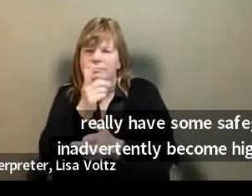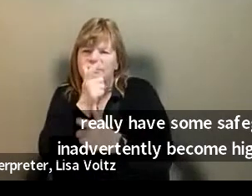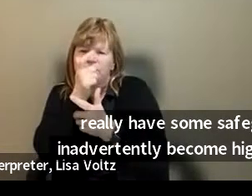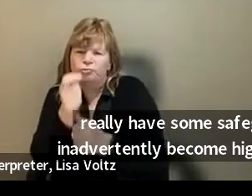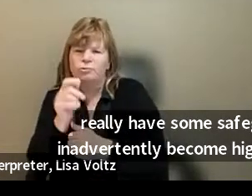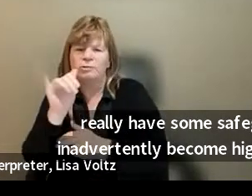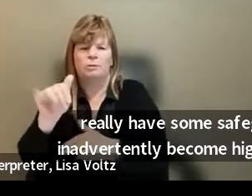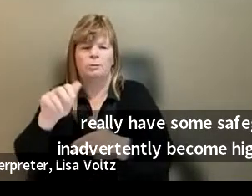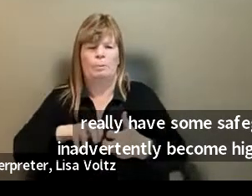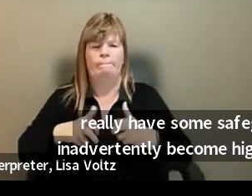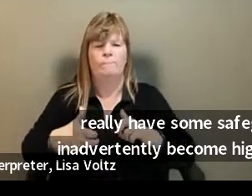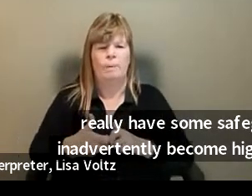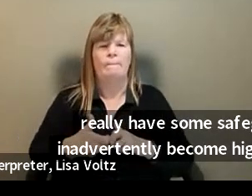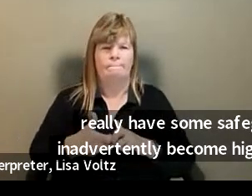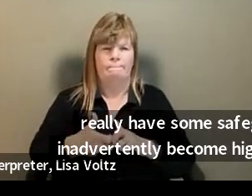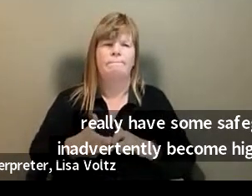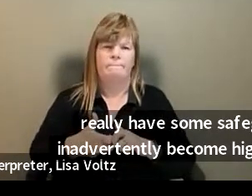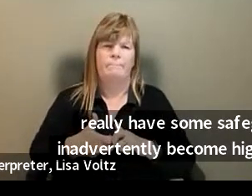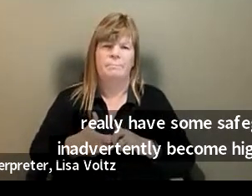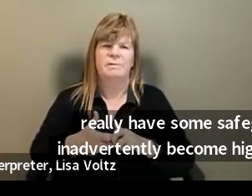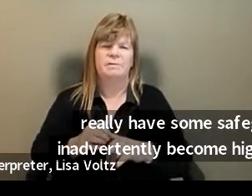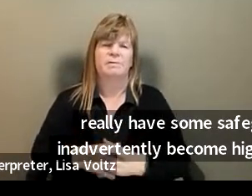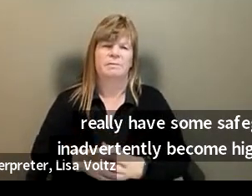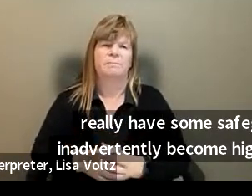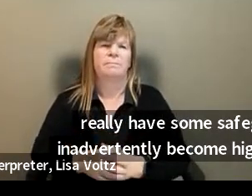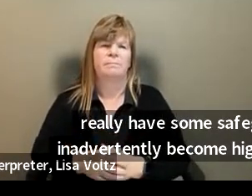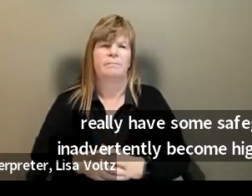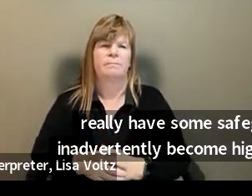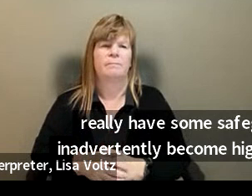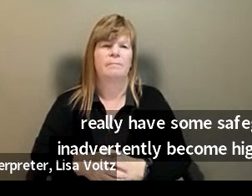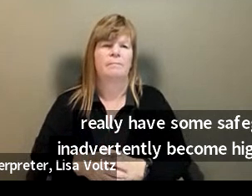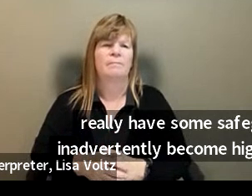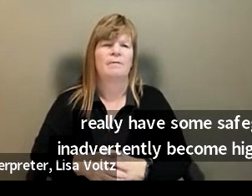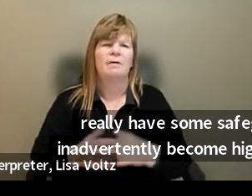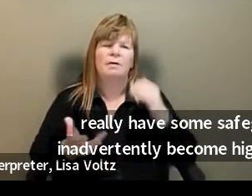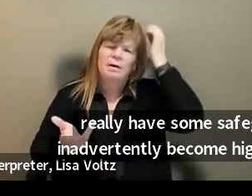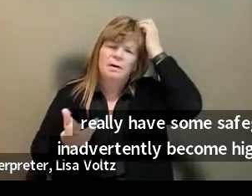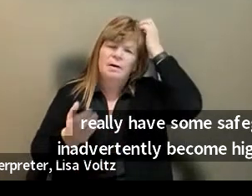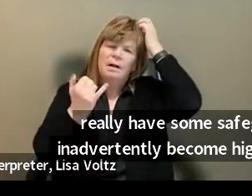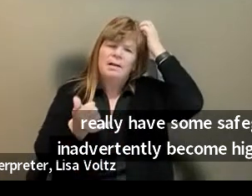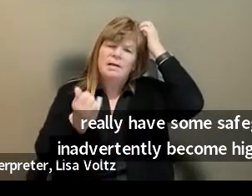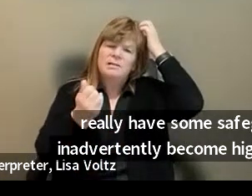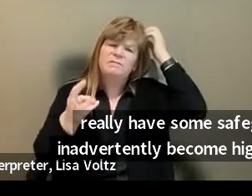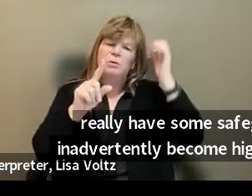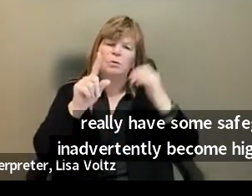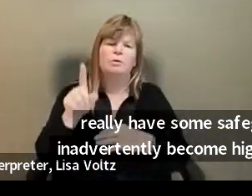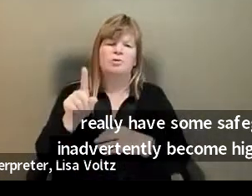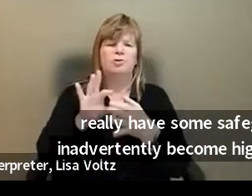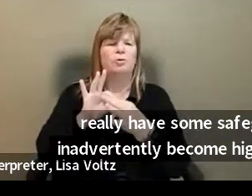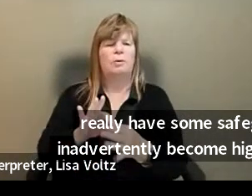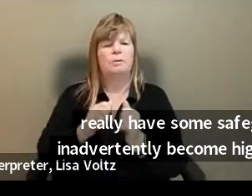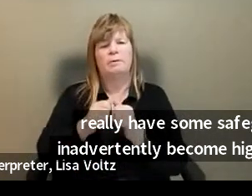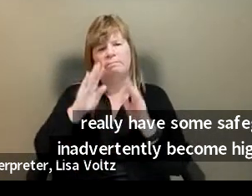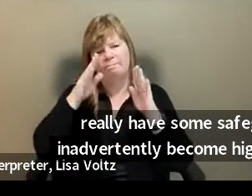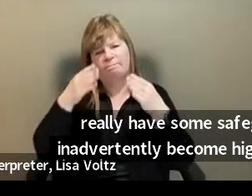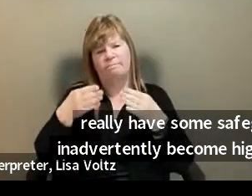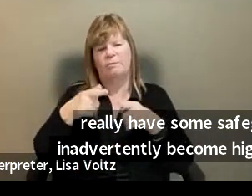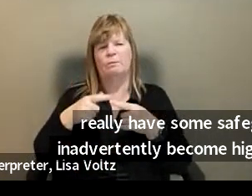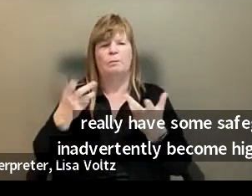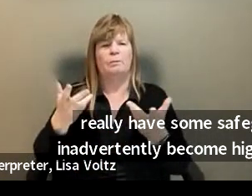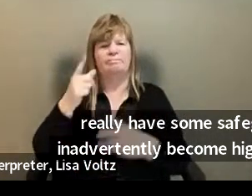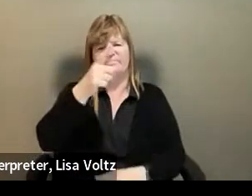uh, issues along these lines also. Um, the last couple of questions have primarily focused on employers.